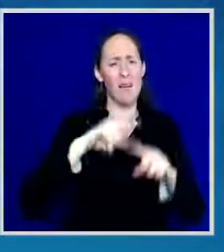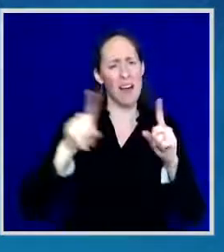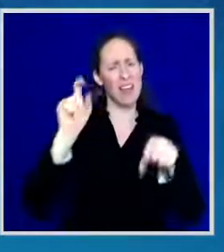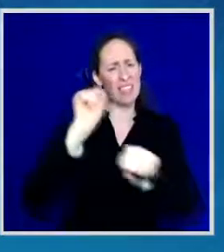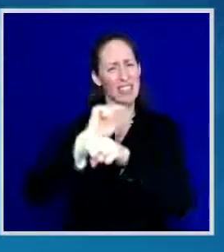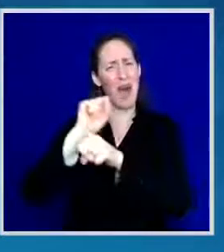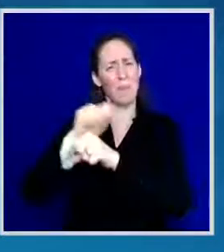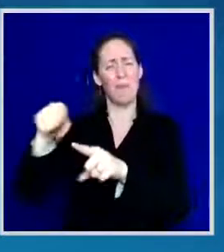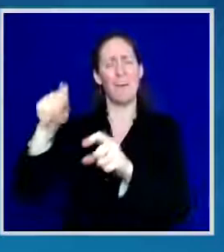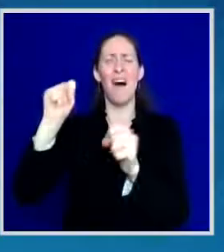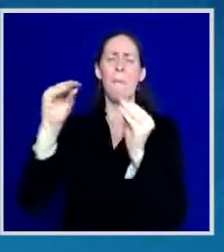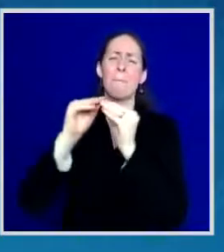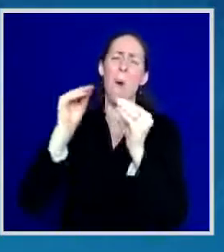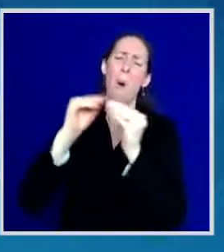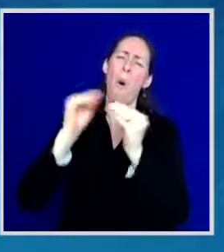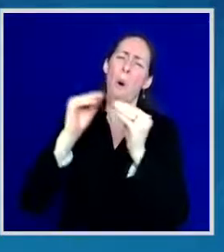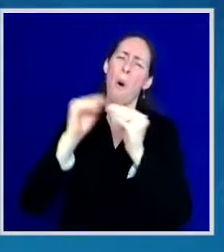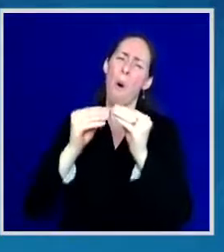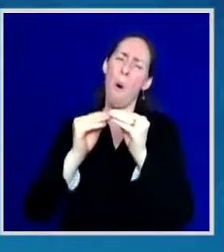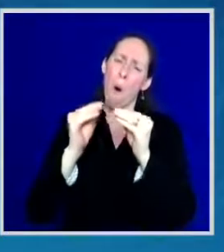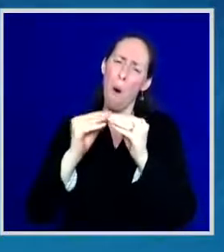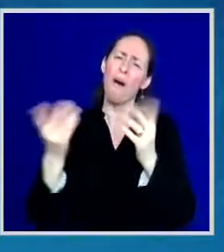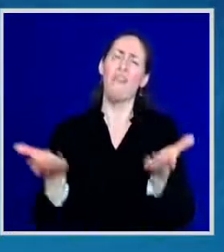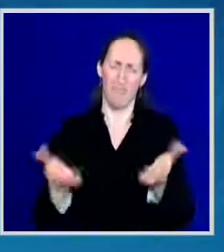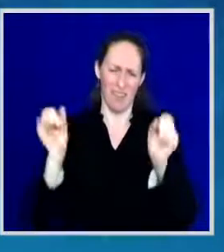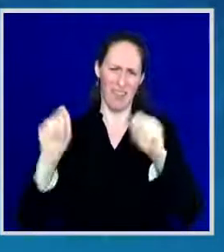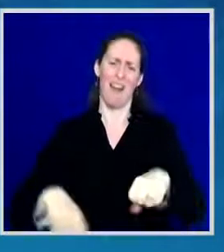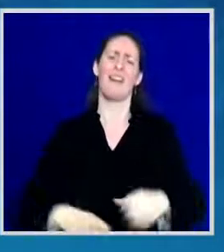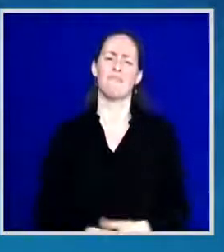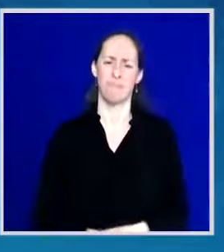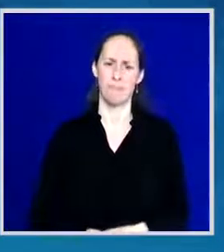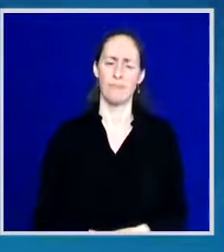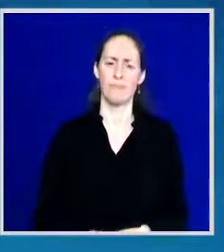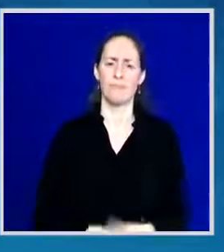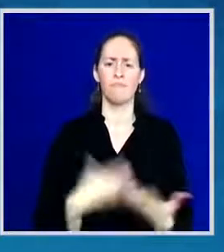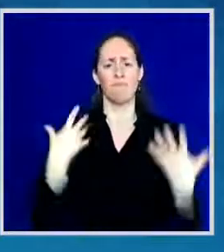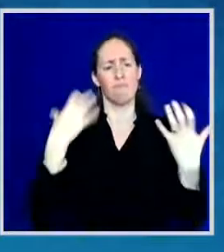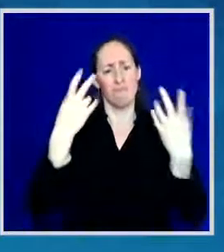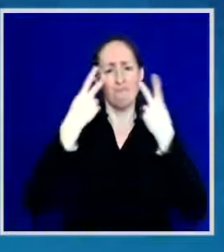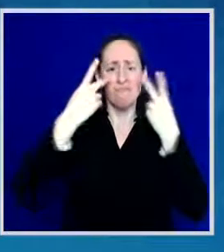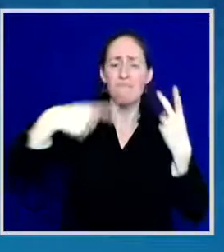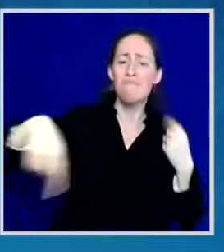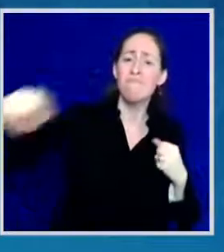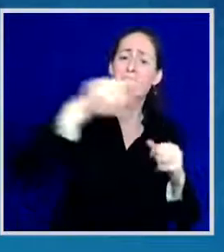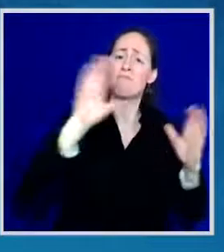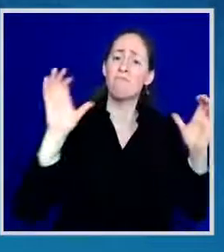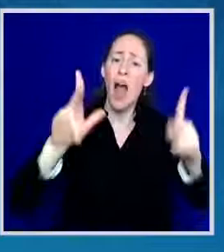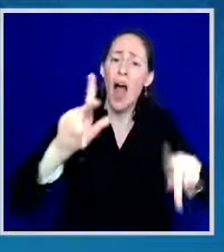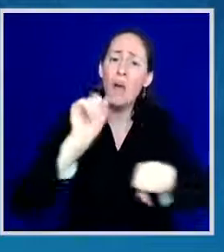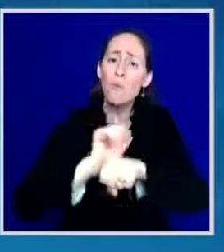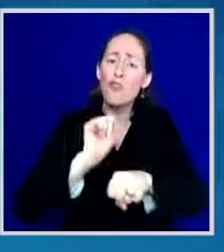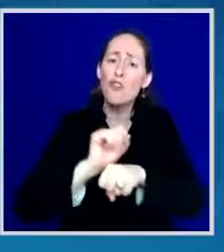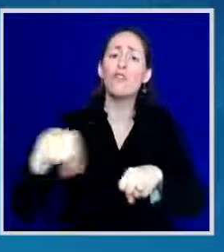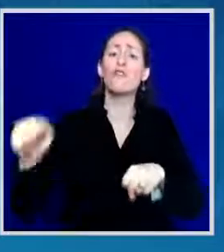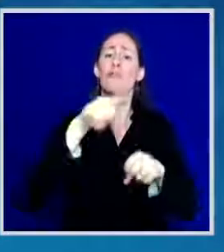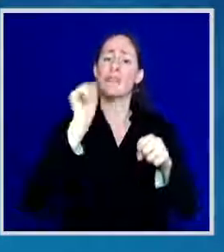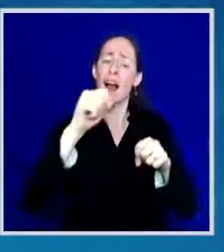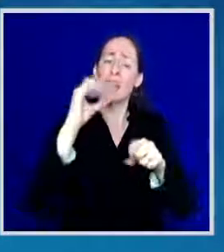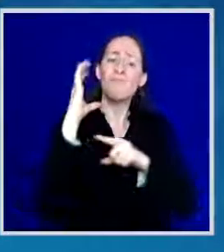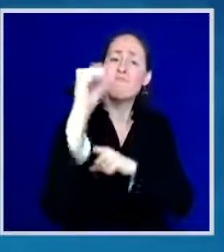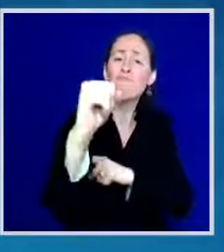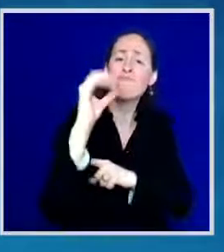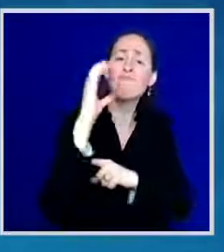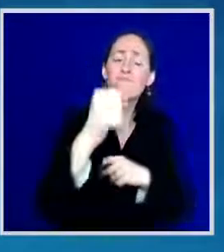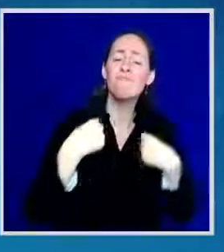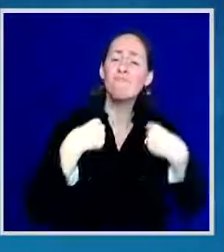We are going to put Americans to work, fixing the roads you drive on every day, getting rid of